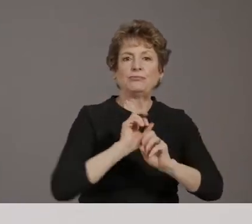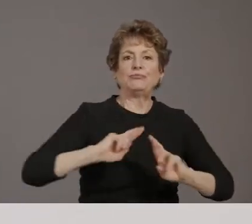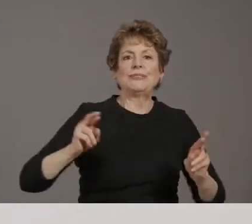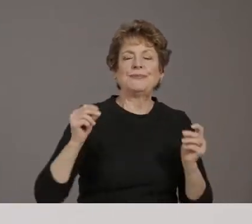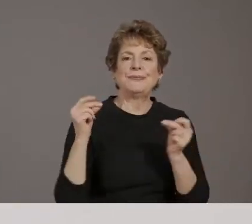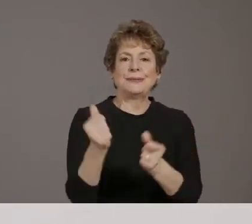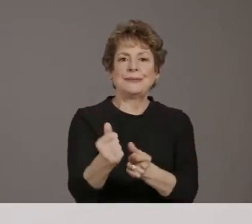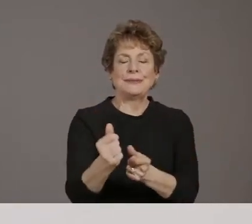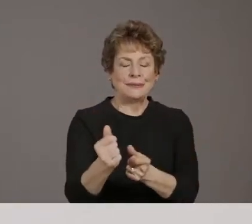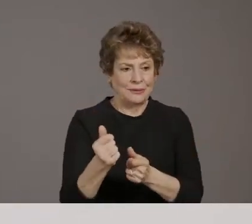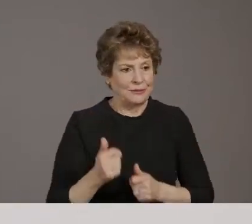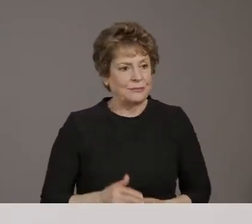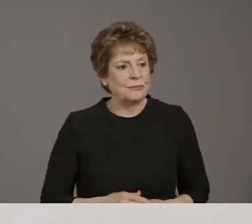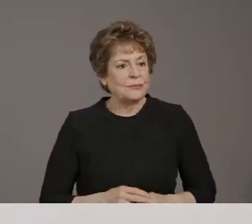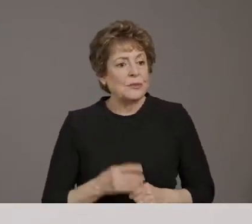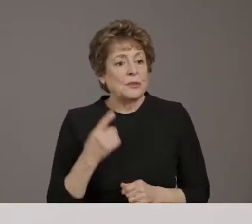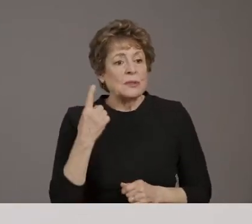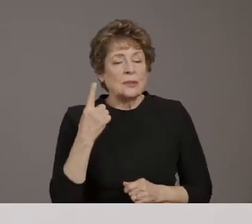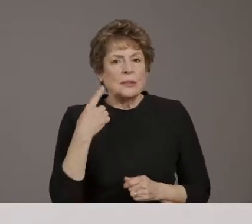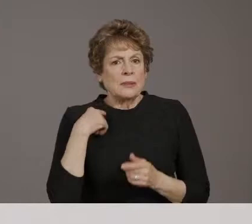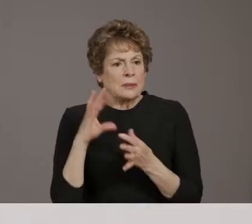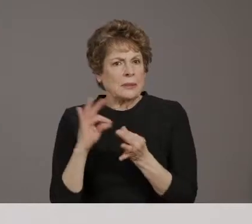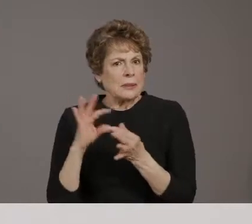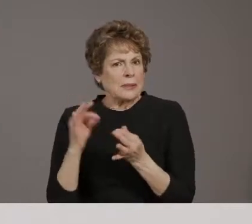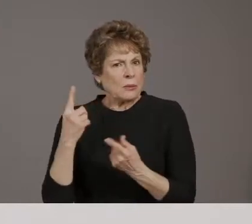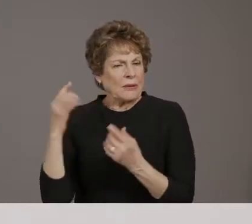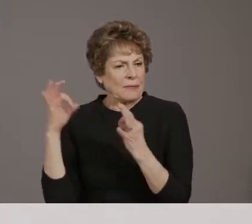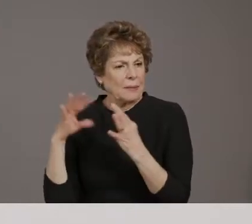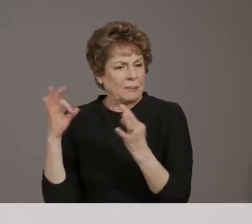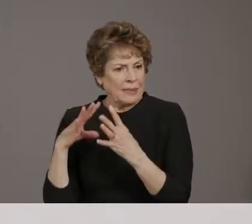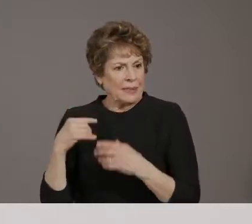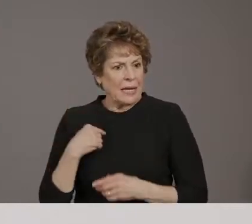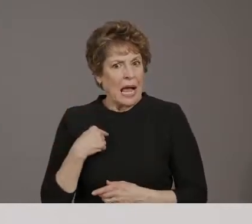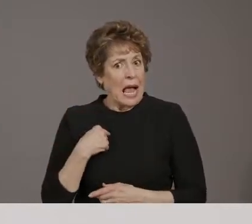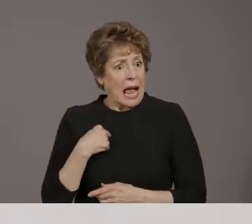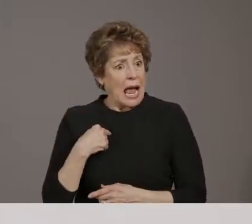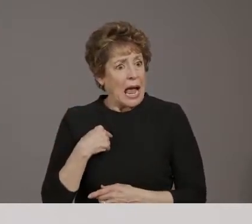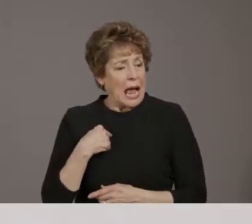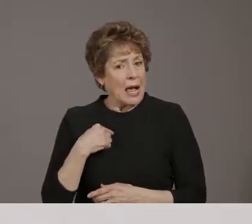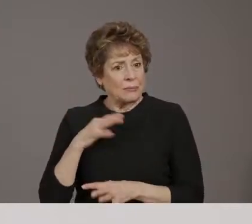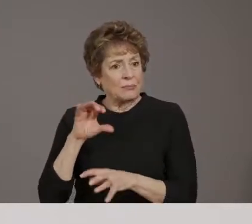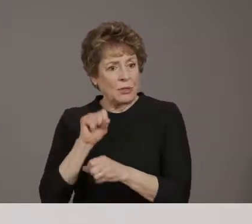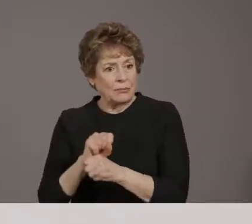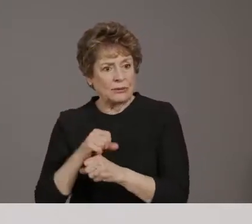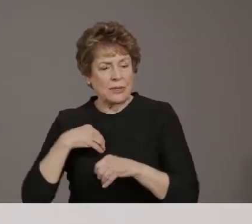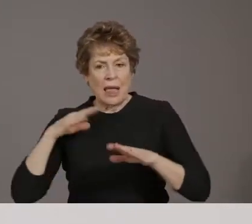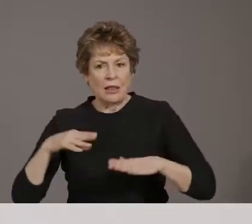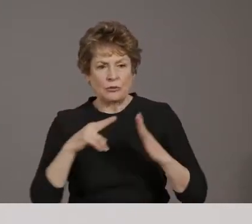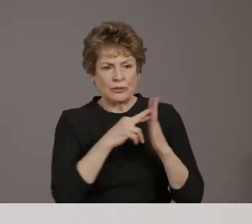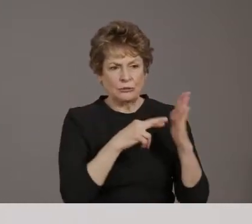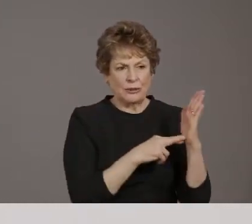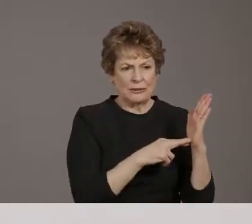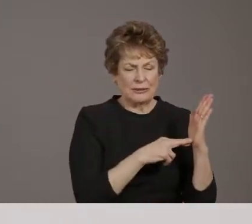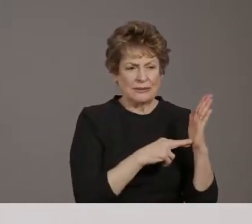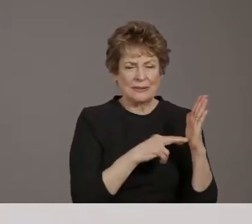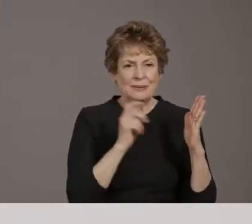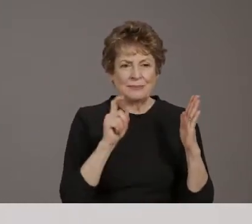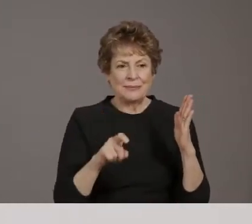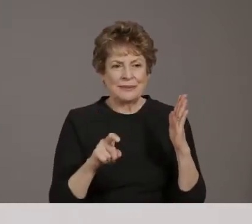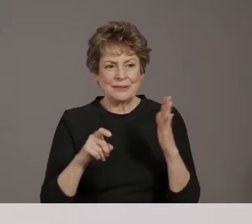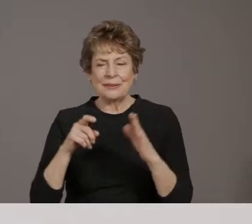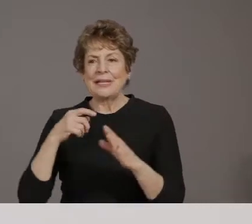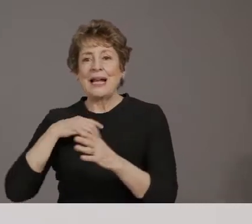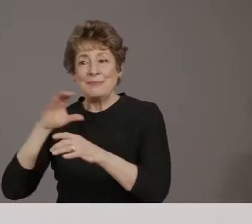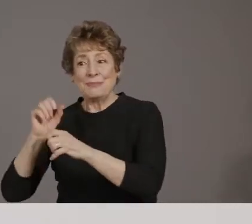uh, an appointment while you were trying to finish up the registration for it. So we are, um, making some modifications